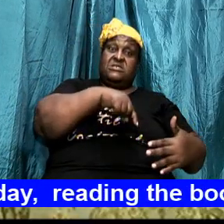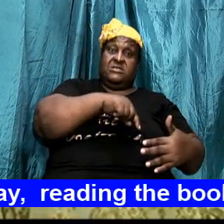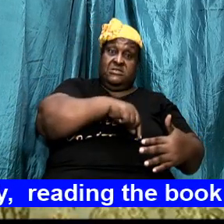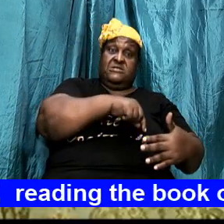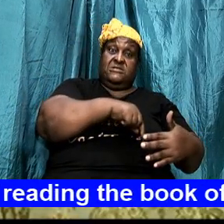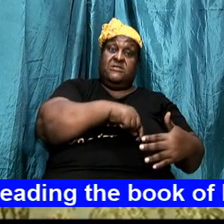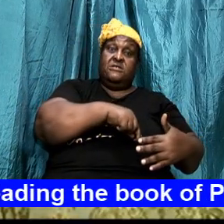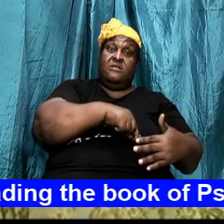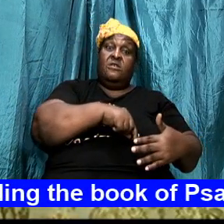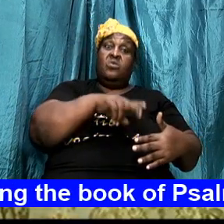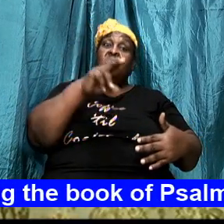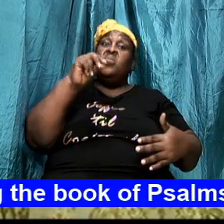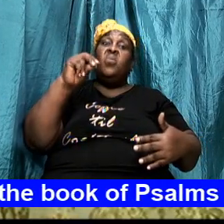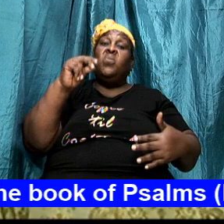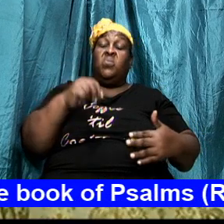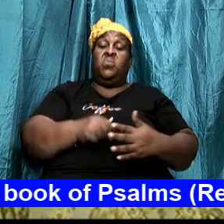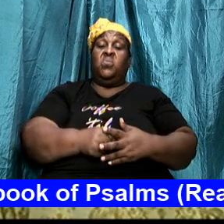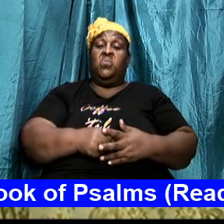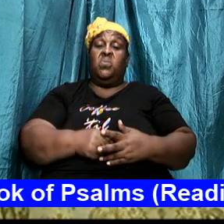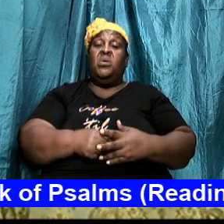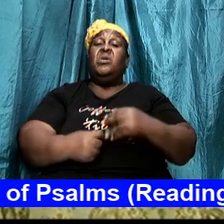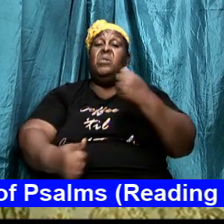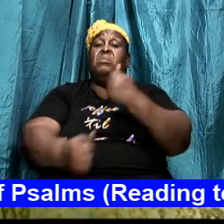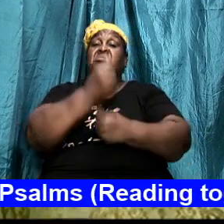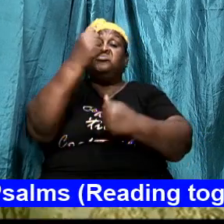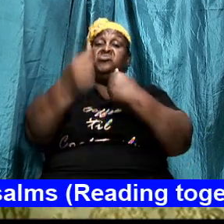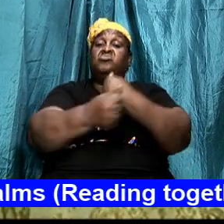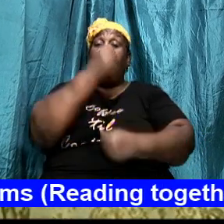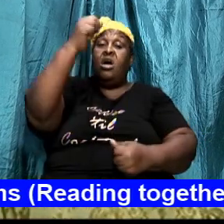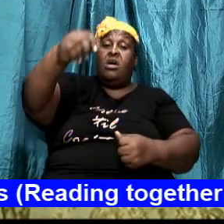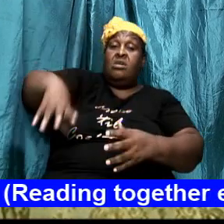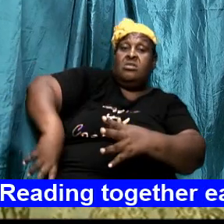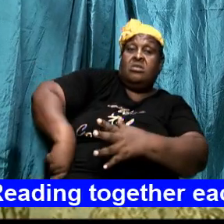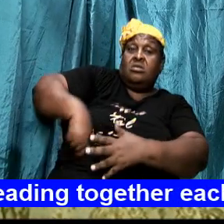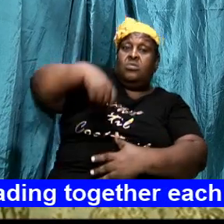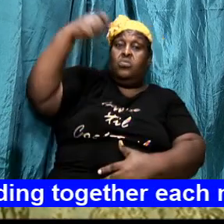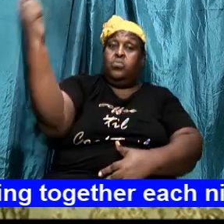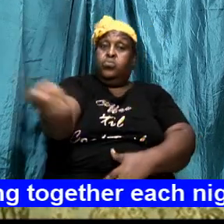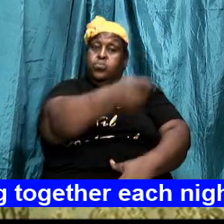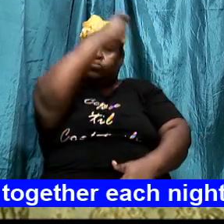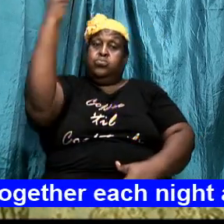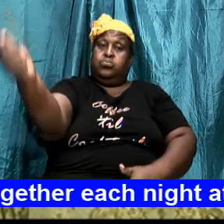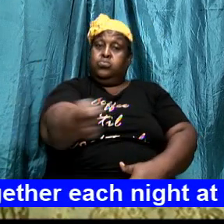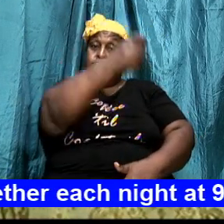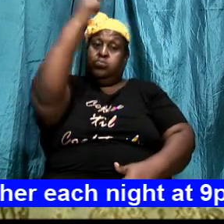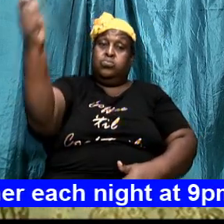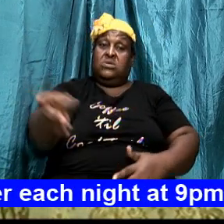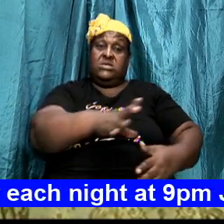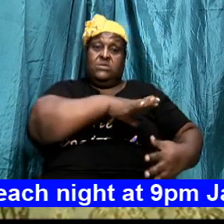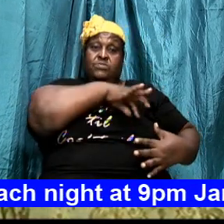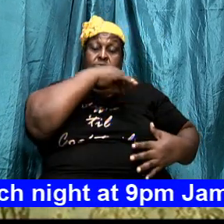push him on over there drop off because the sword of the spirit is wheeling which is the word of God